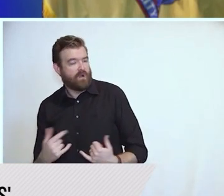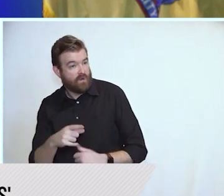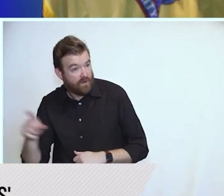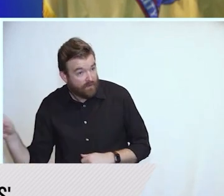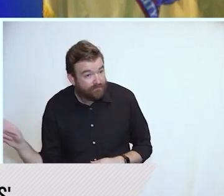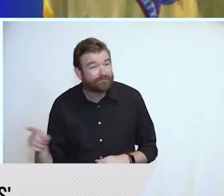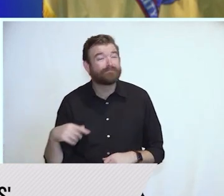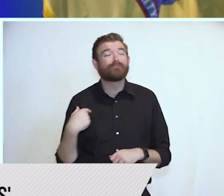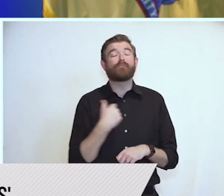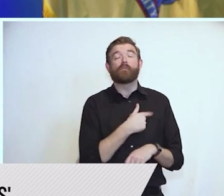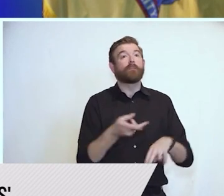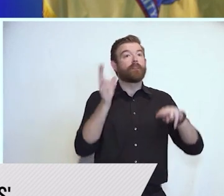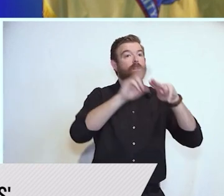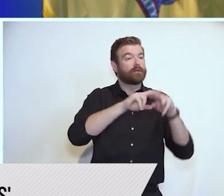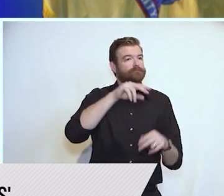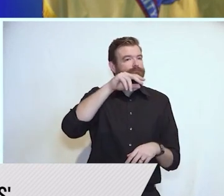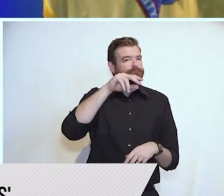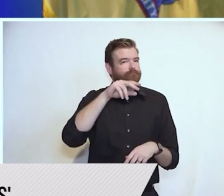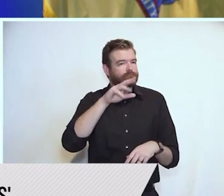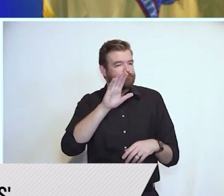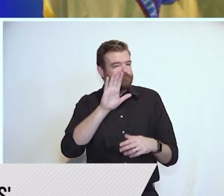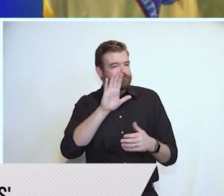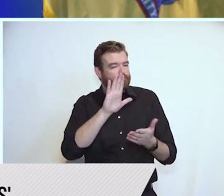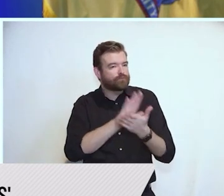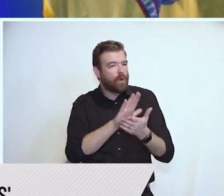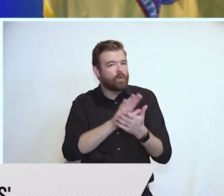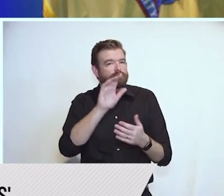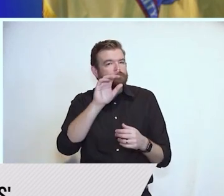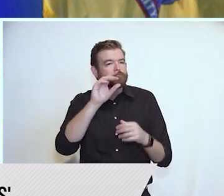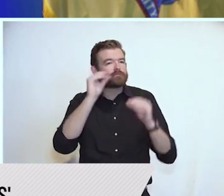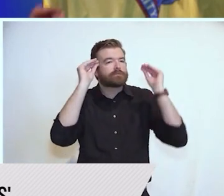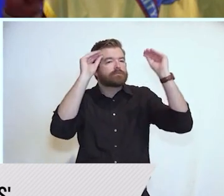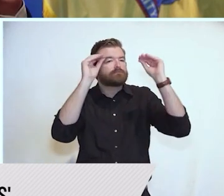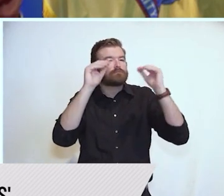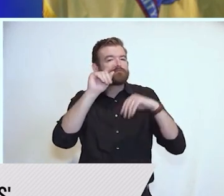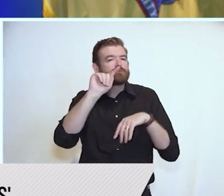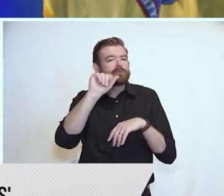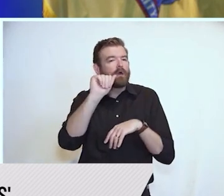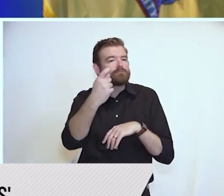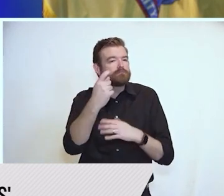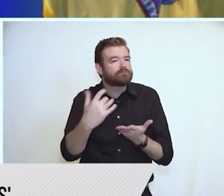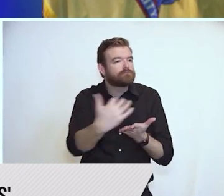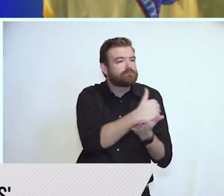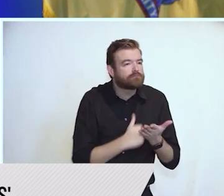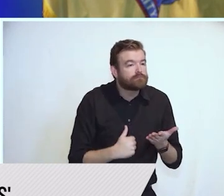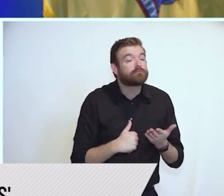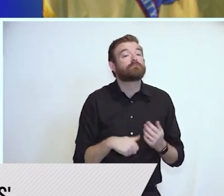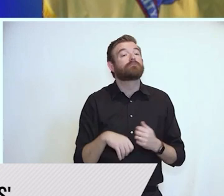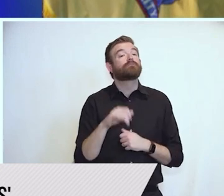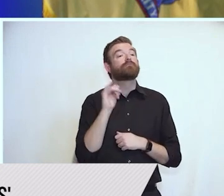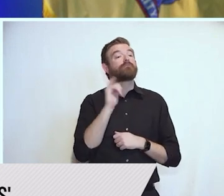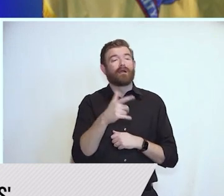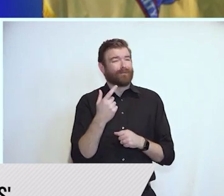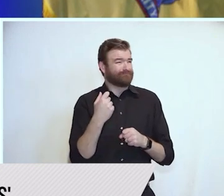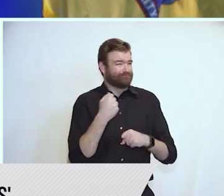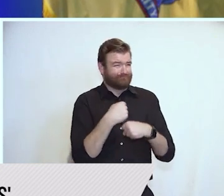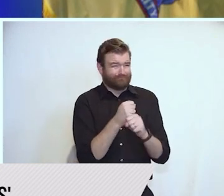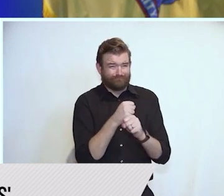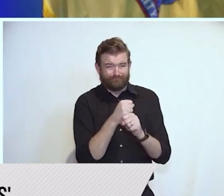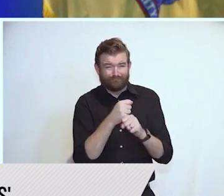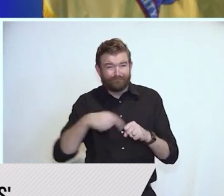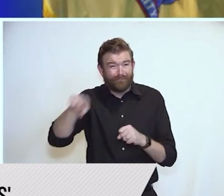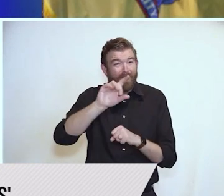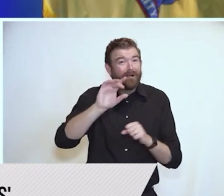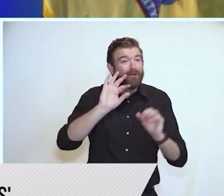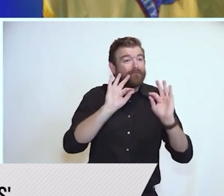child and dependent care tax credit and made every family making up to $150,000 a year eligible for it.